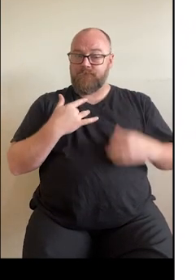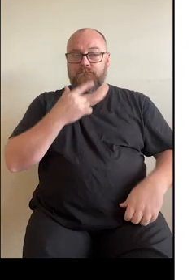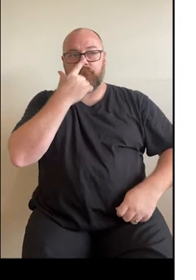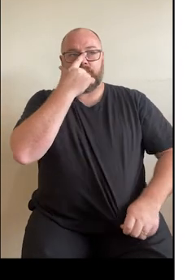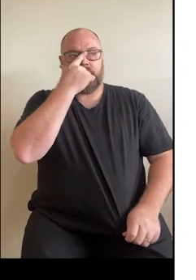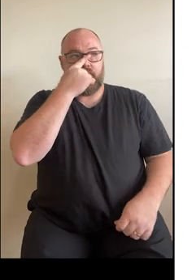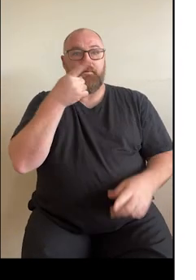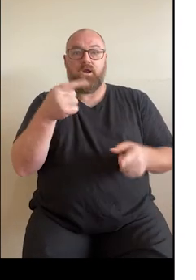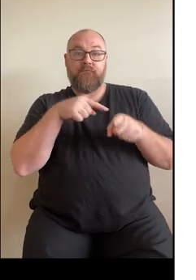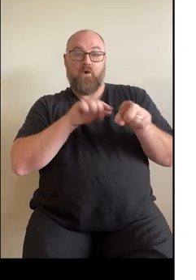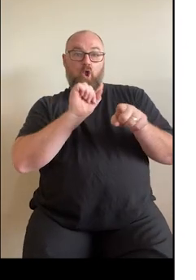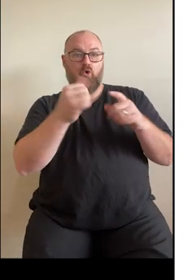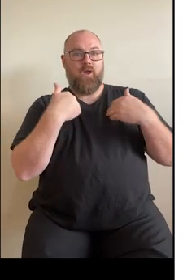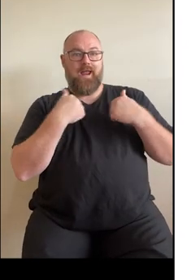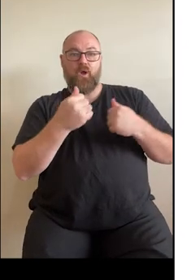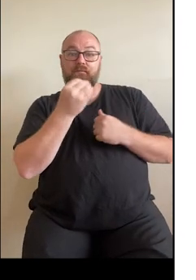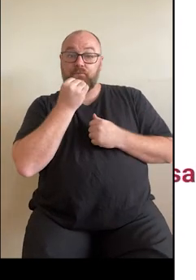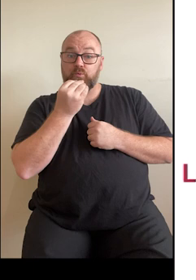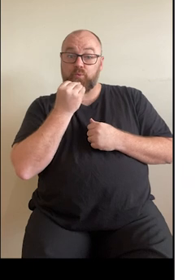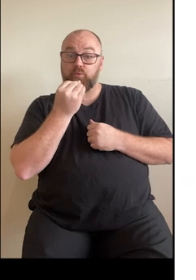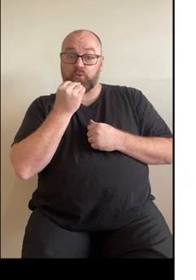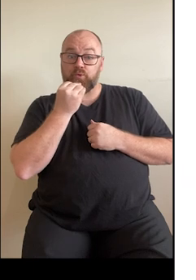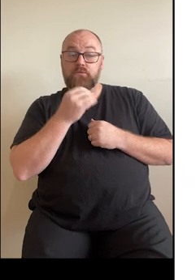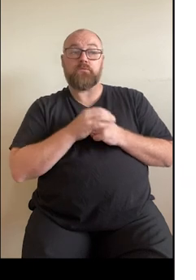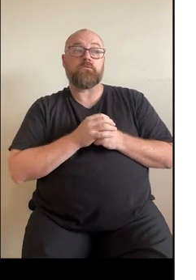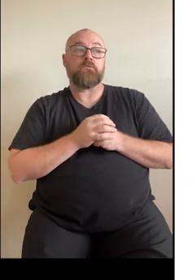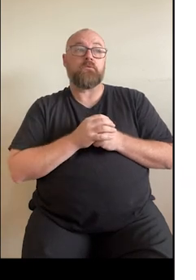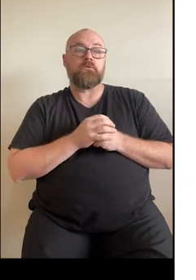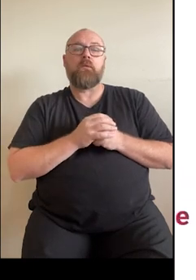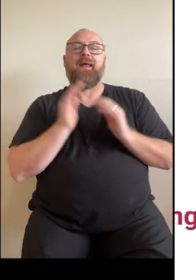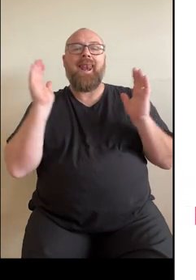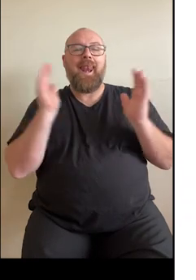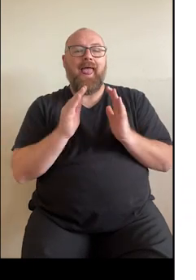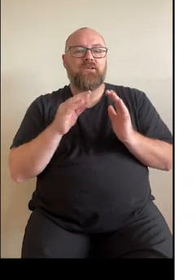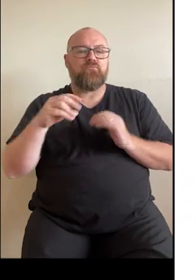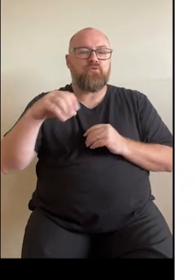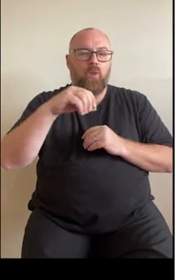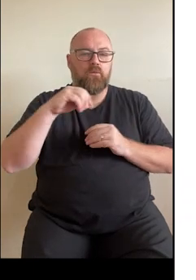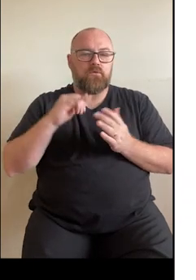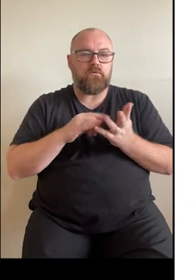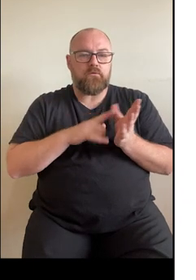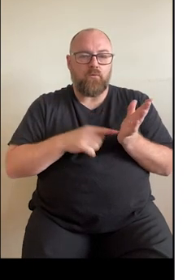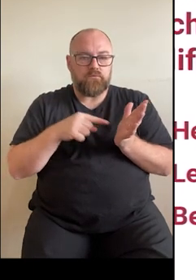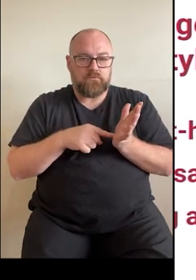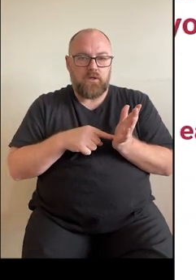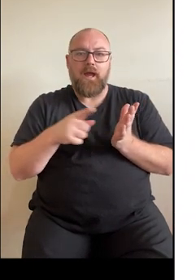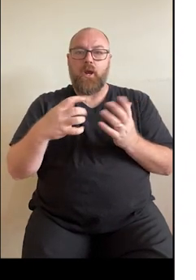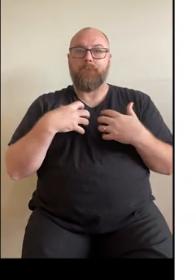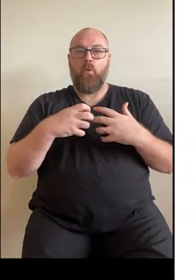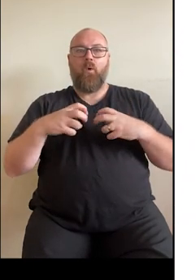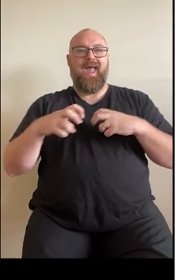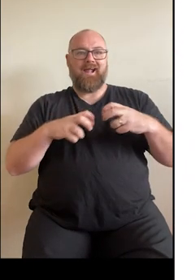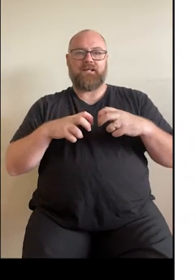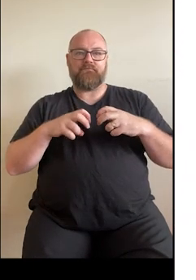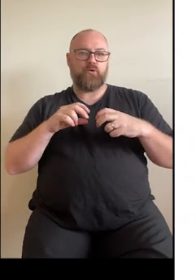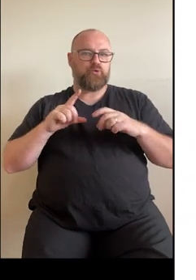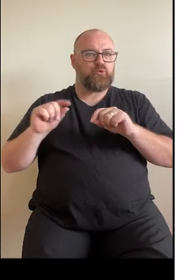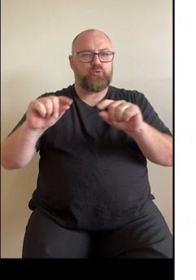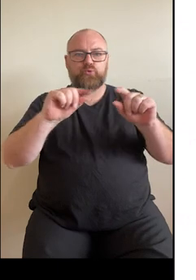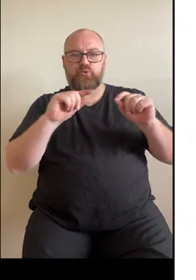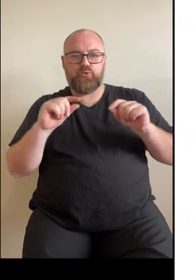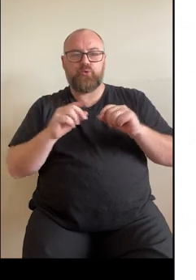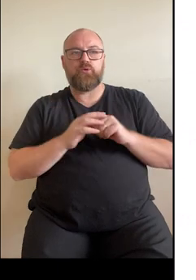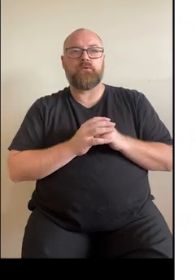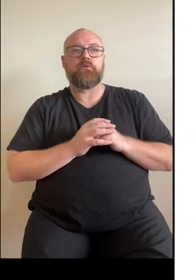such as following a heart healthy eating pattern, eating less salt, and being more active. Your doctor might also